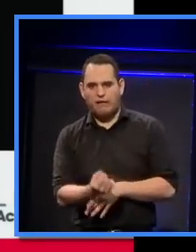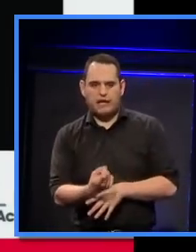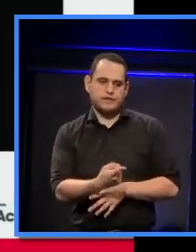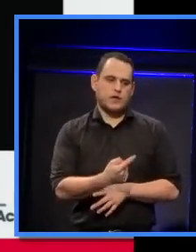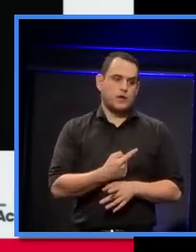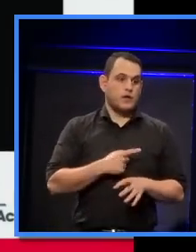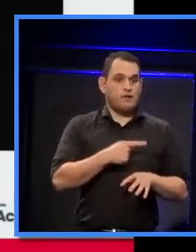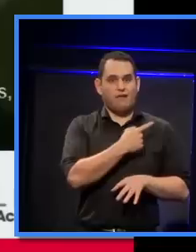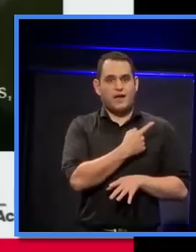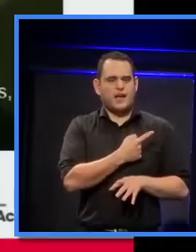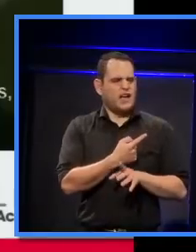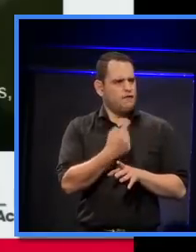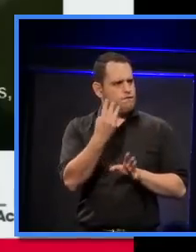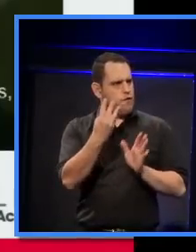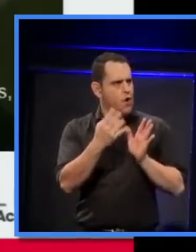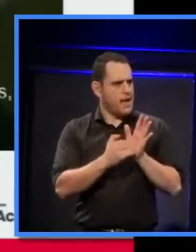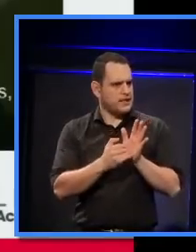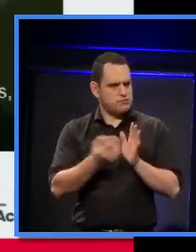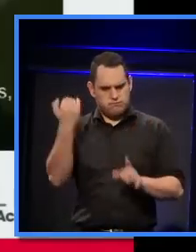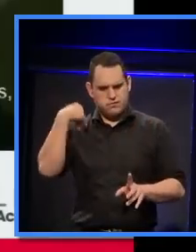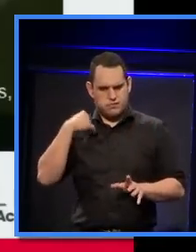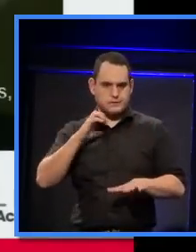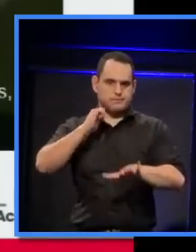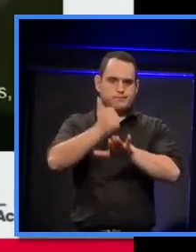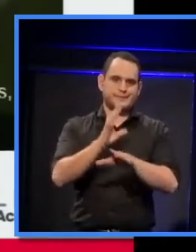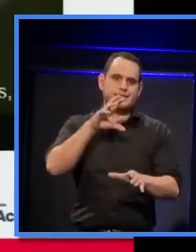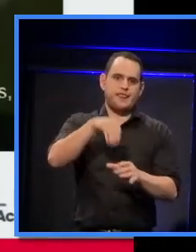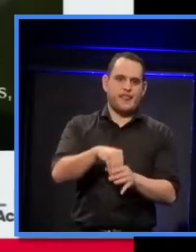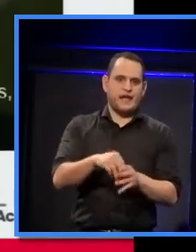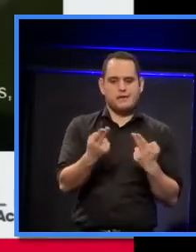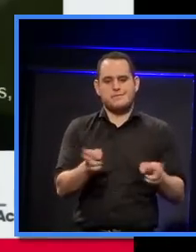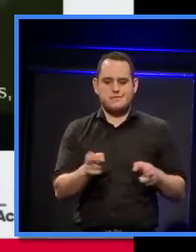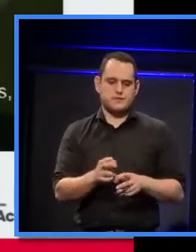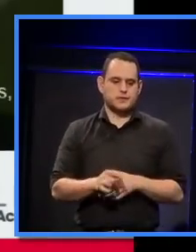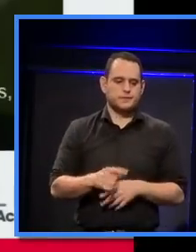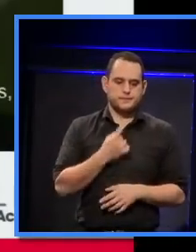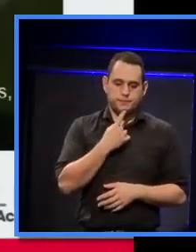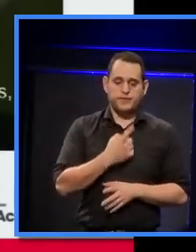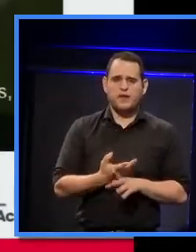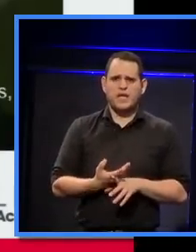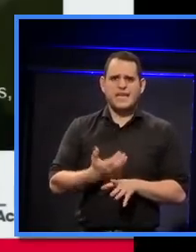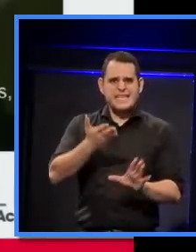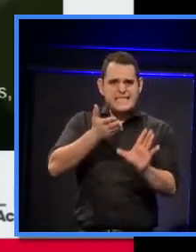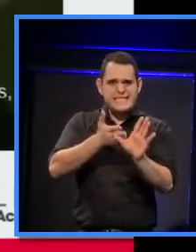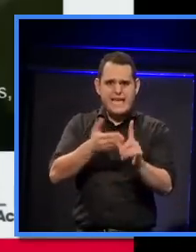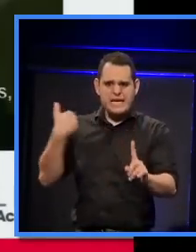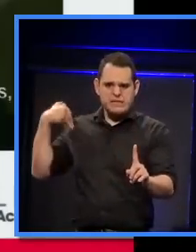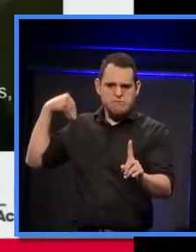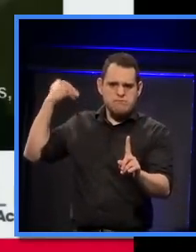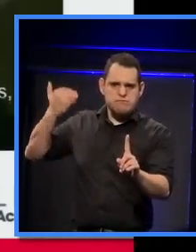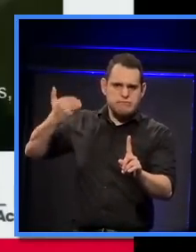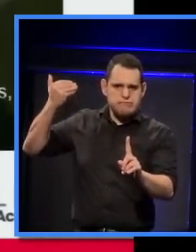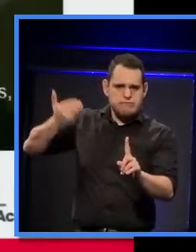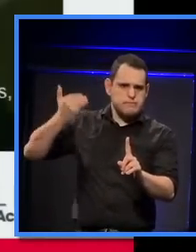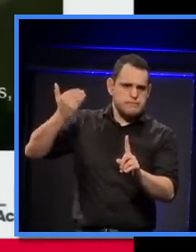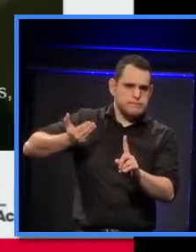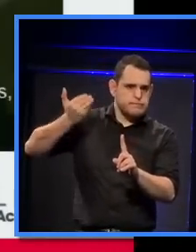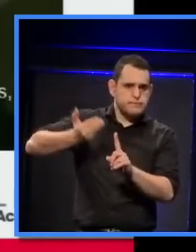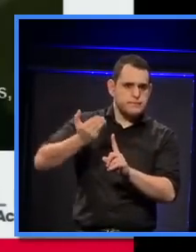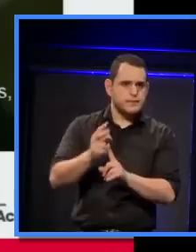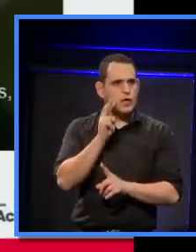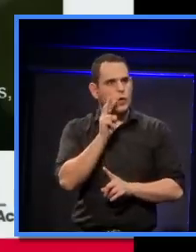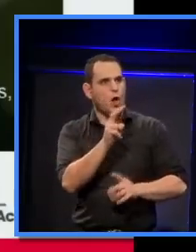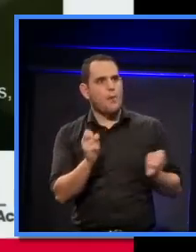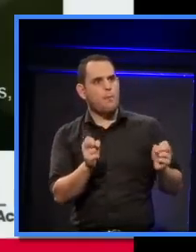about four months ago. For years, all of us around the world were looking at what was